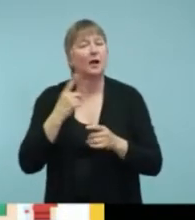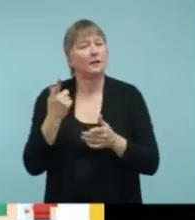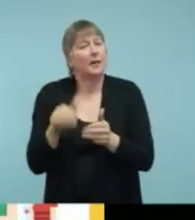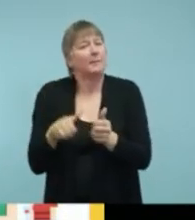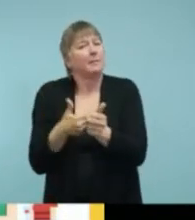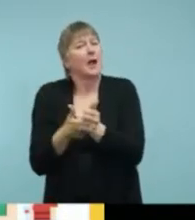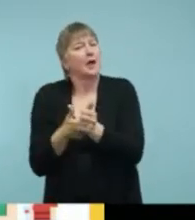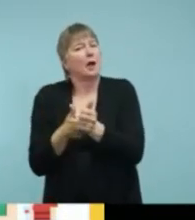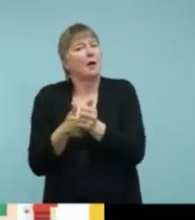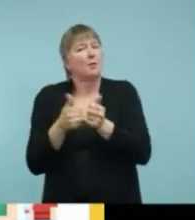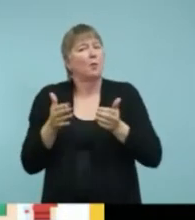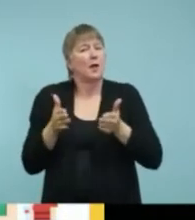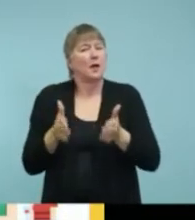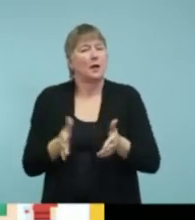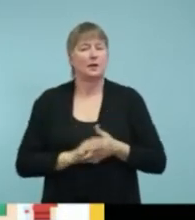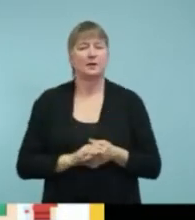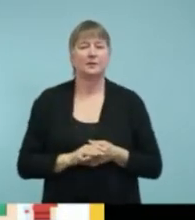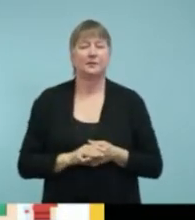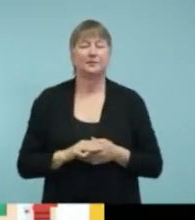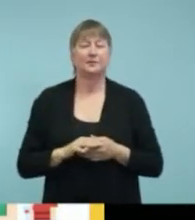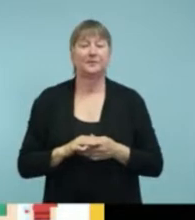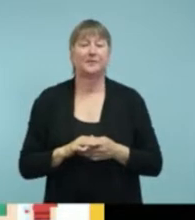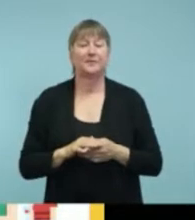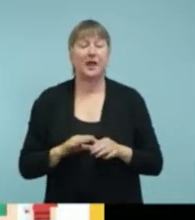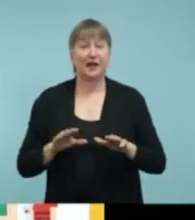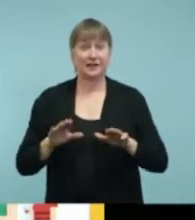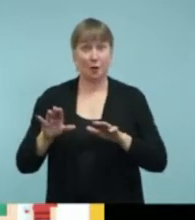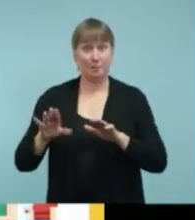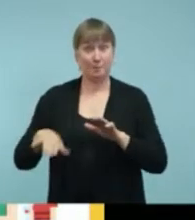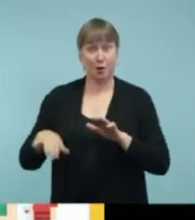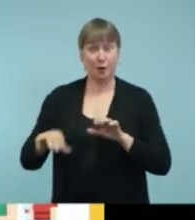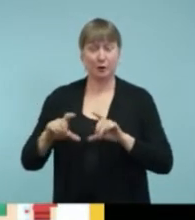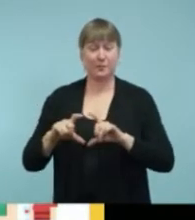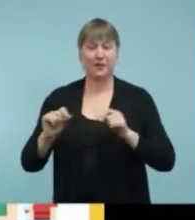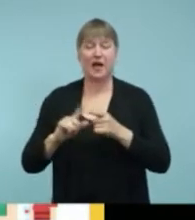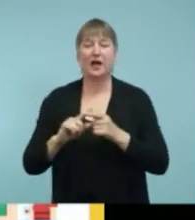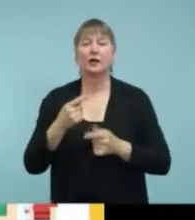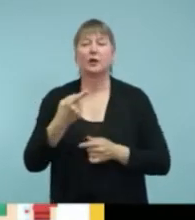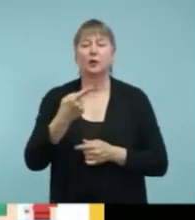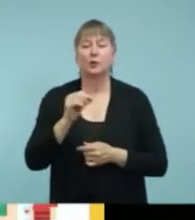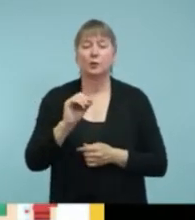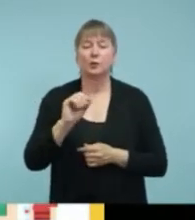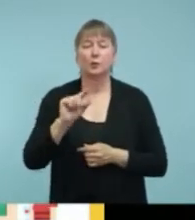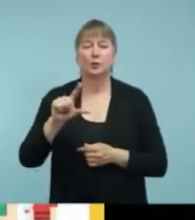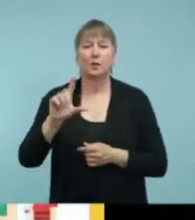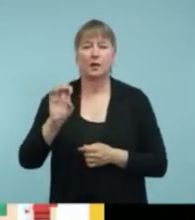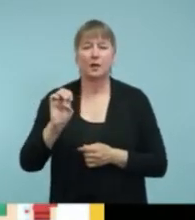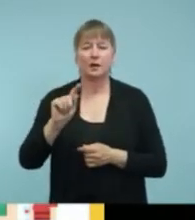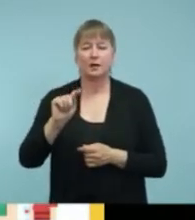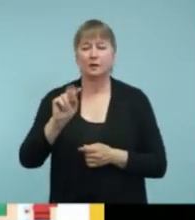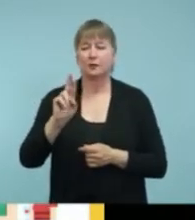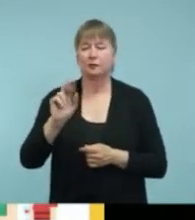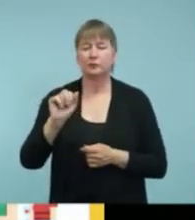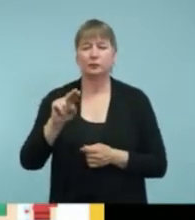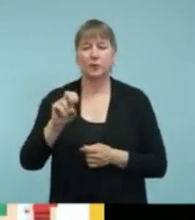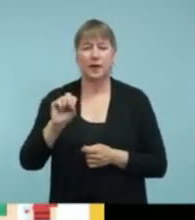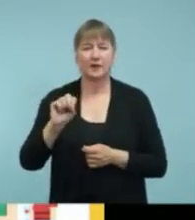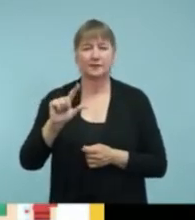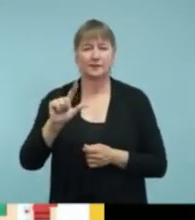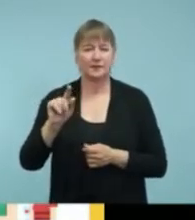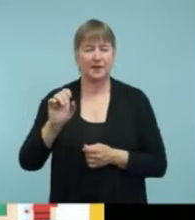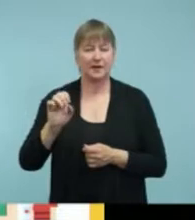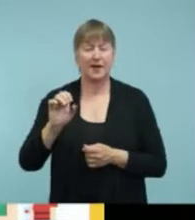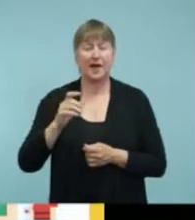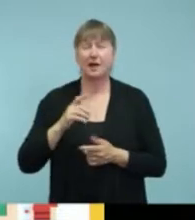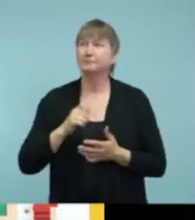picture is another really cool feature that I like about Google Translate. And when I actually visited Switzerland